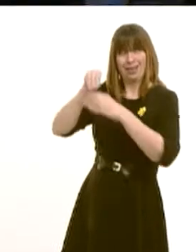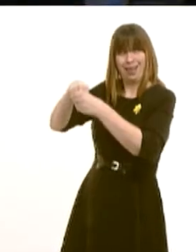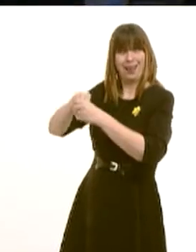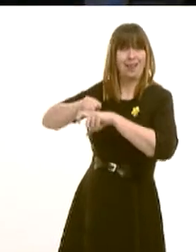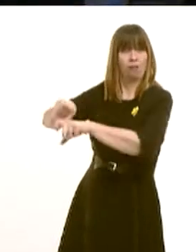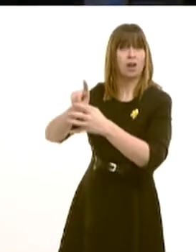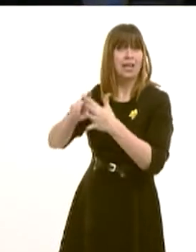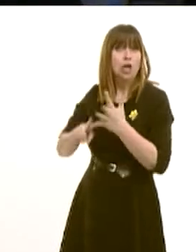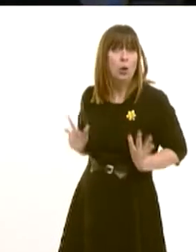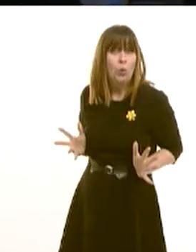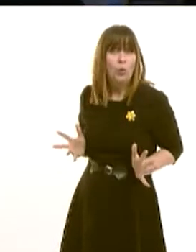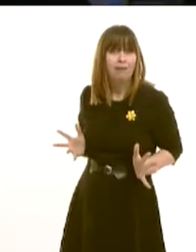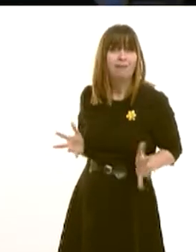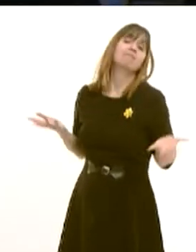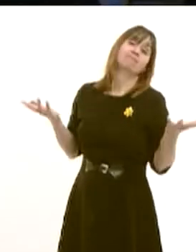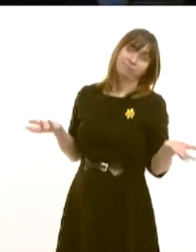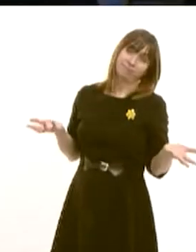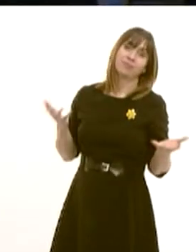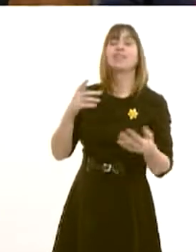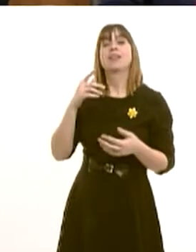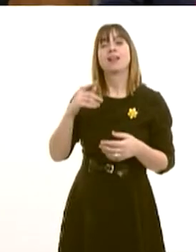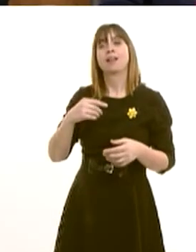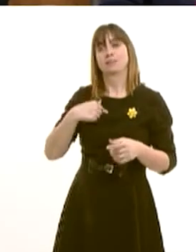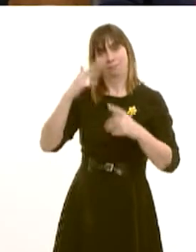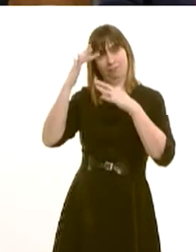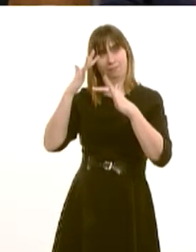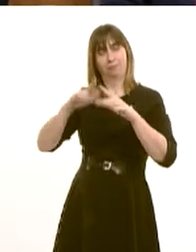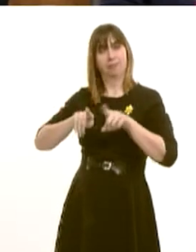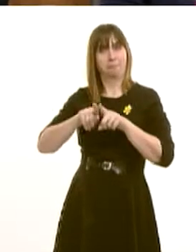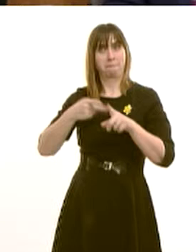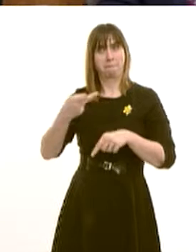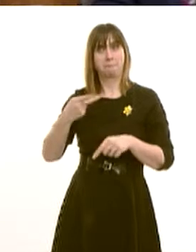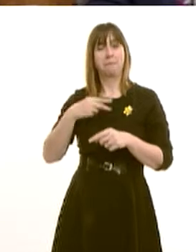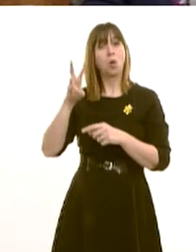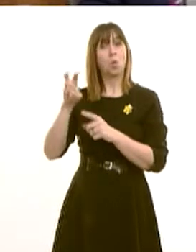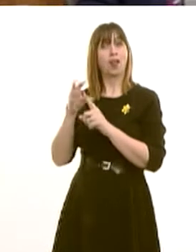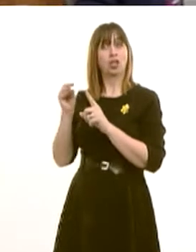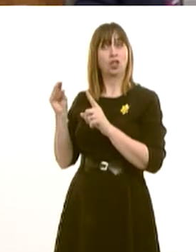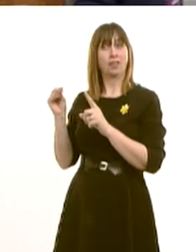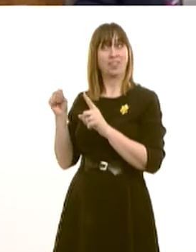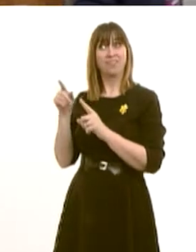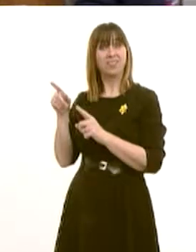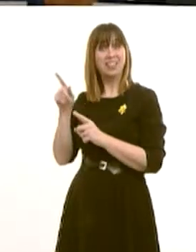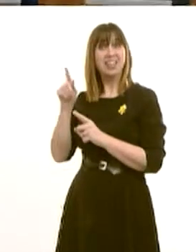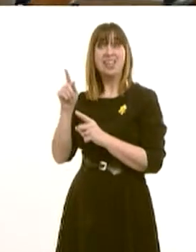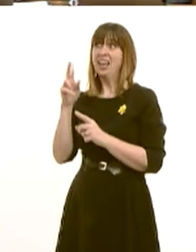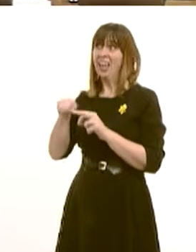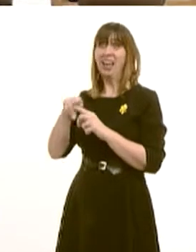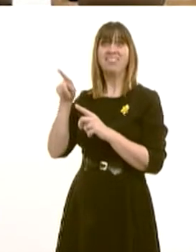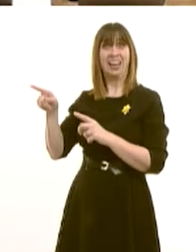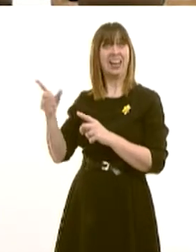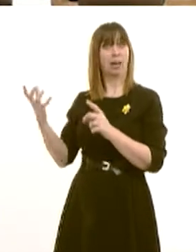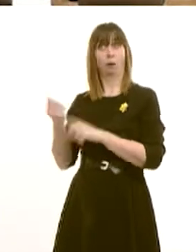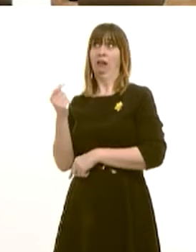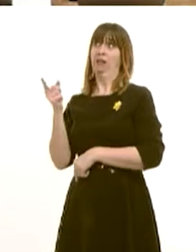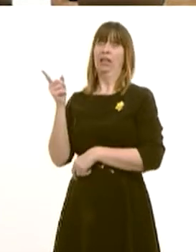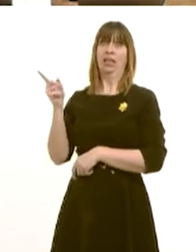my view are similar, of course, on this on this issue. If the leader of the Welsh Conservatives had his way, the money wouldn't be there at all. And those people